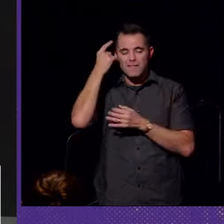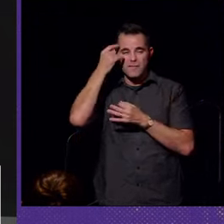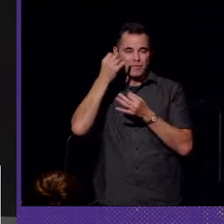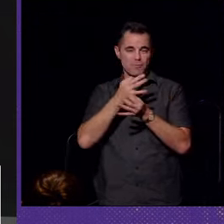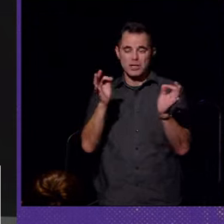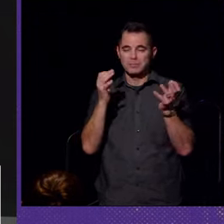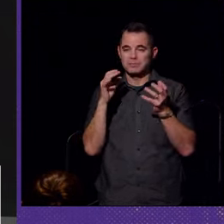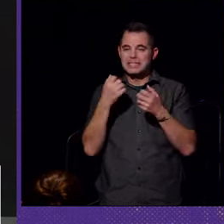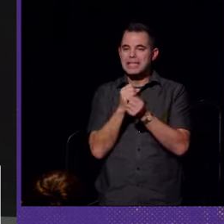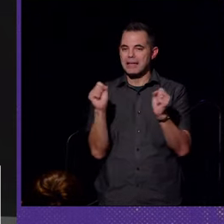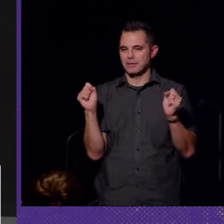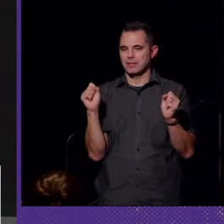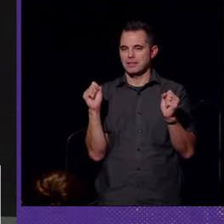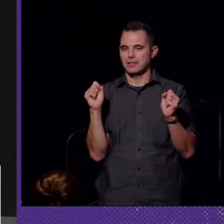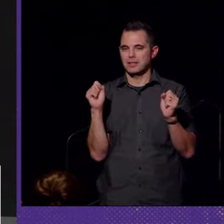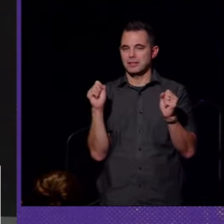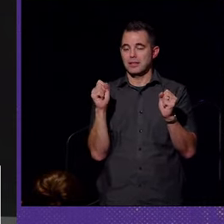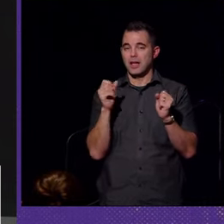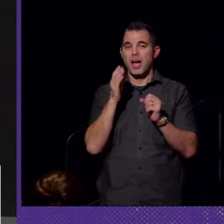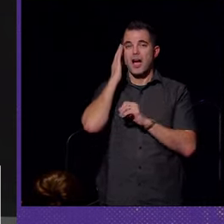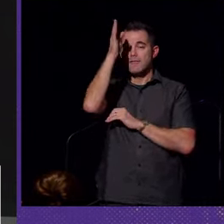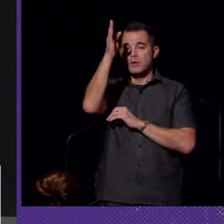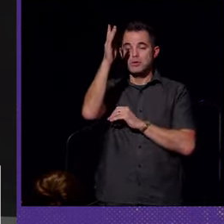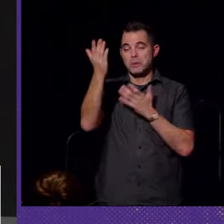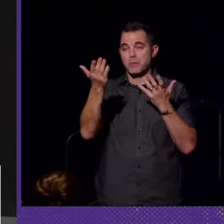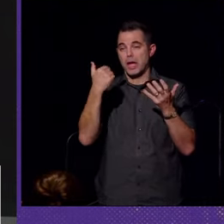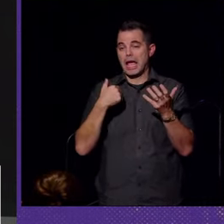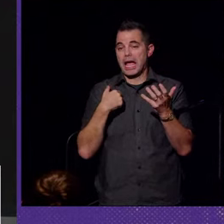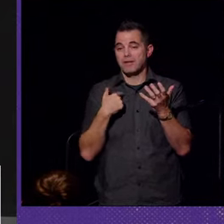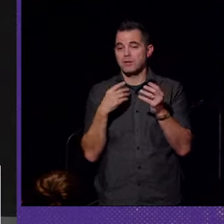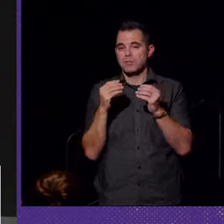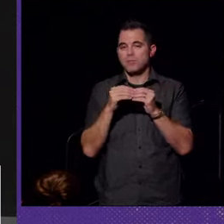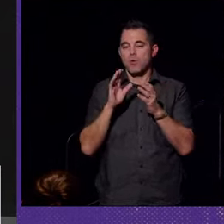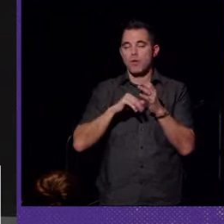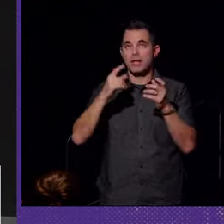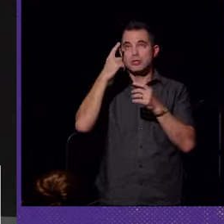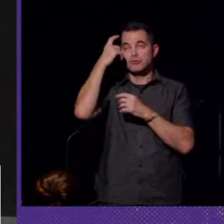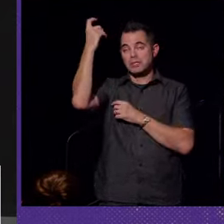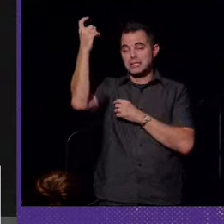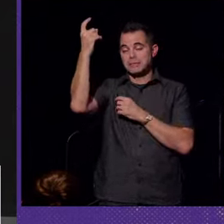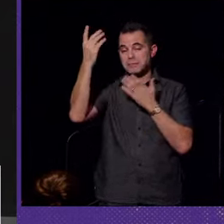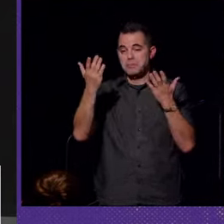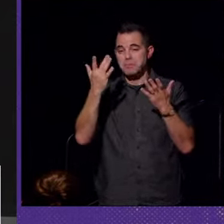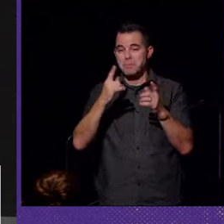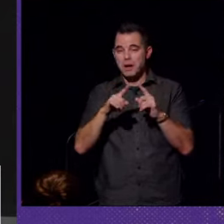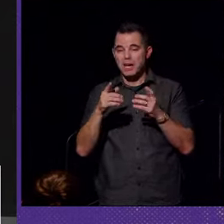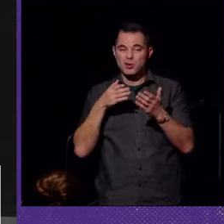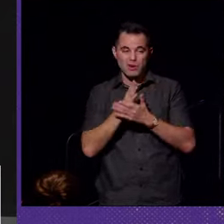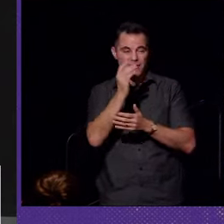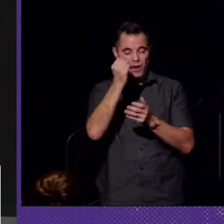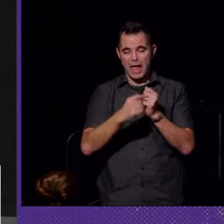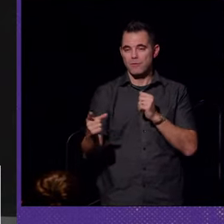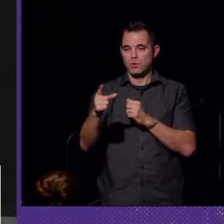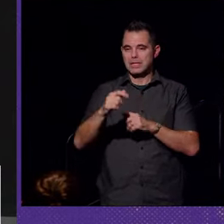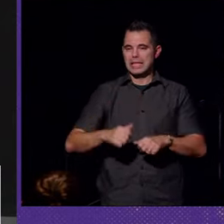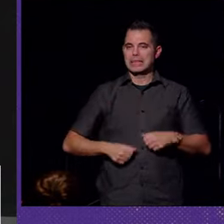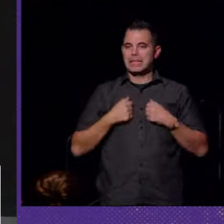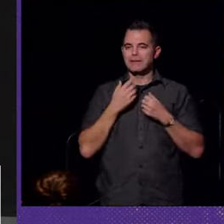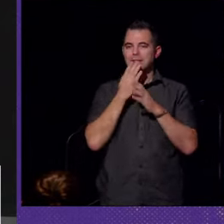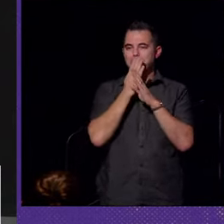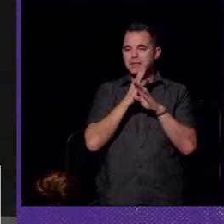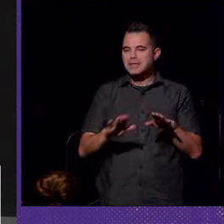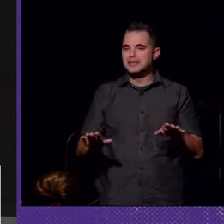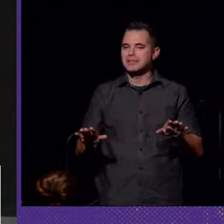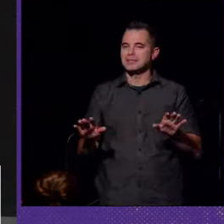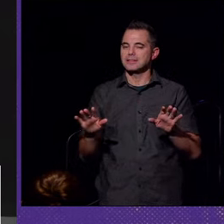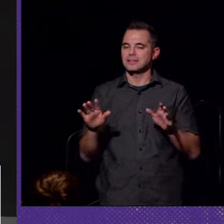safety. A future perhaps one day will be more than a dream, but a right for everyone to live in peace.